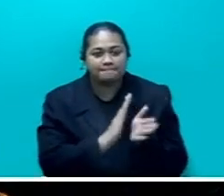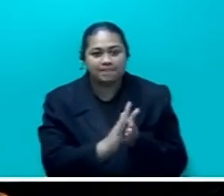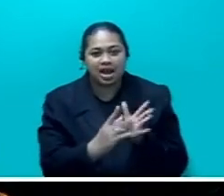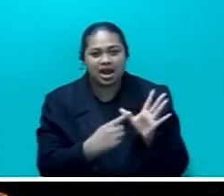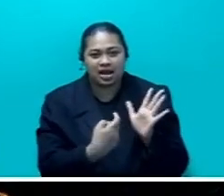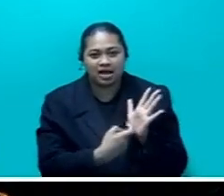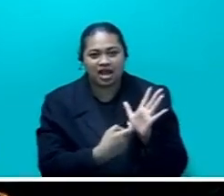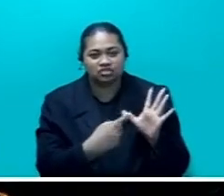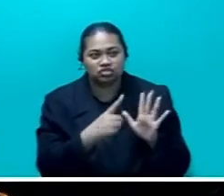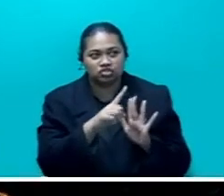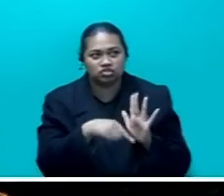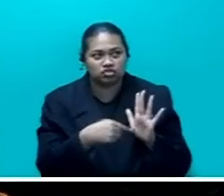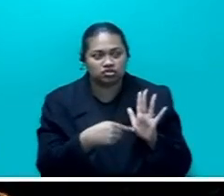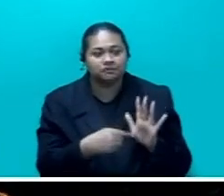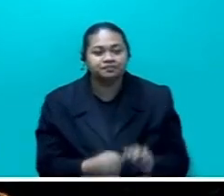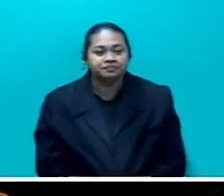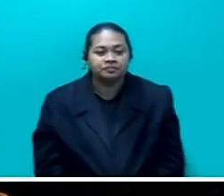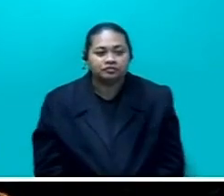Thank you, Honorable Speaker.